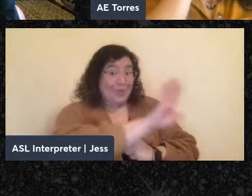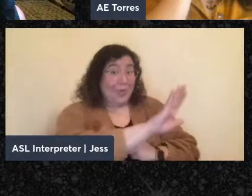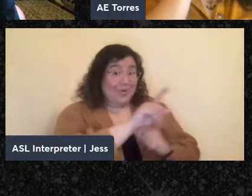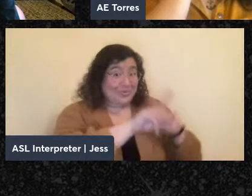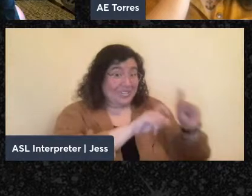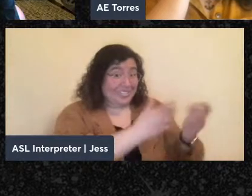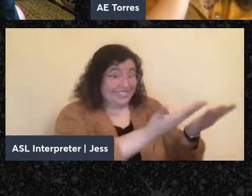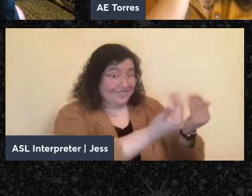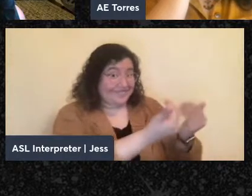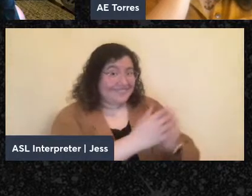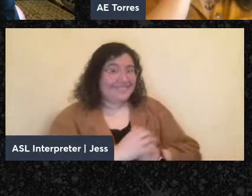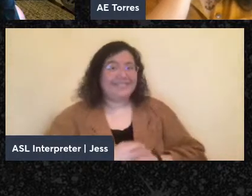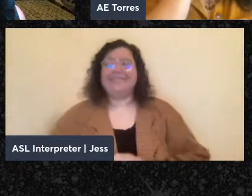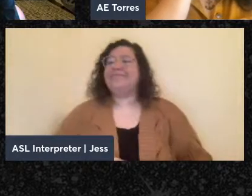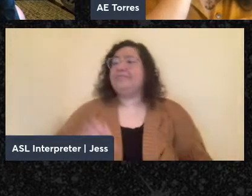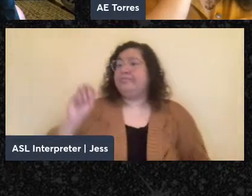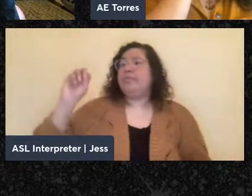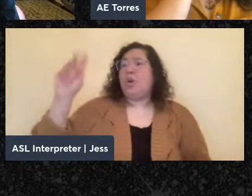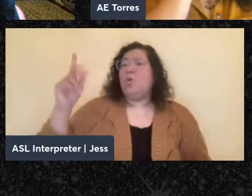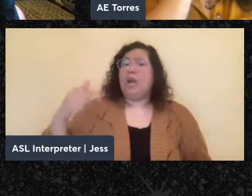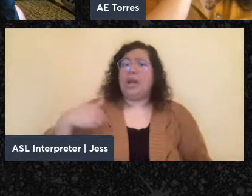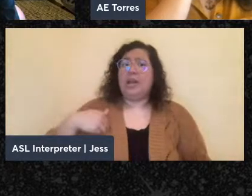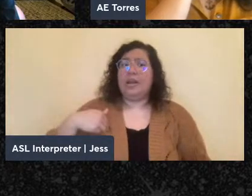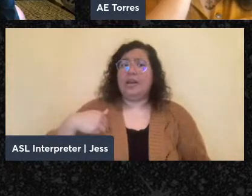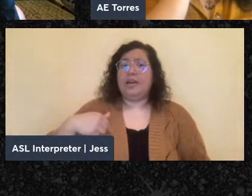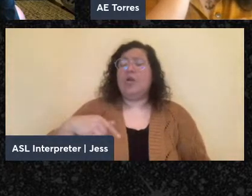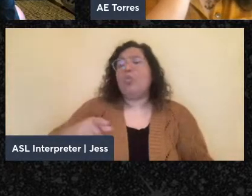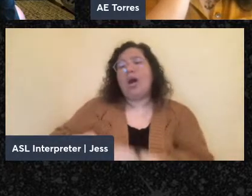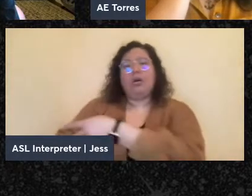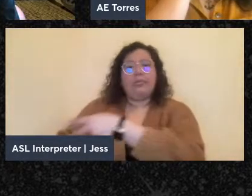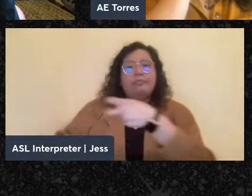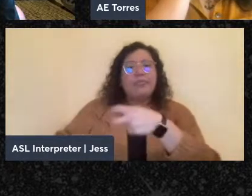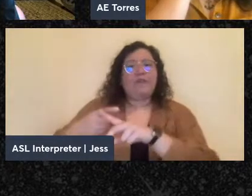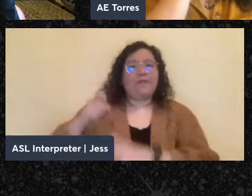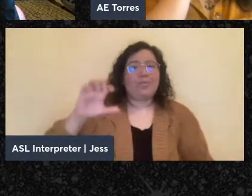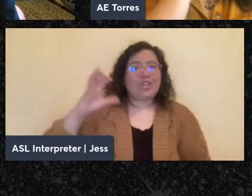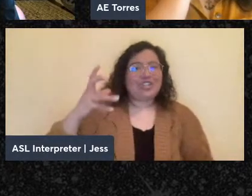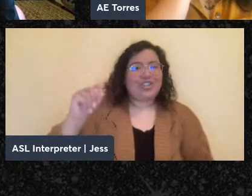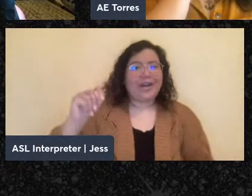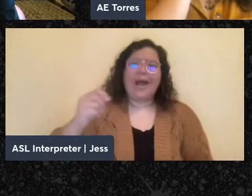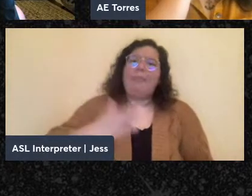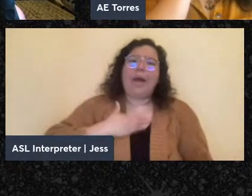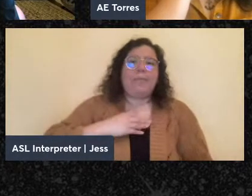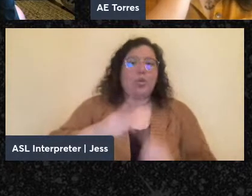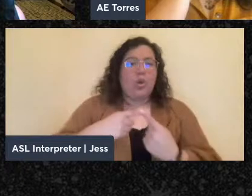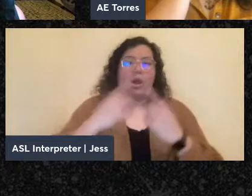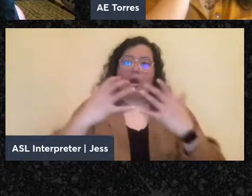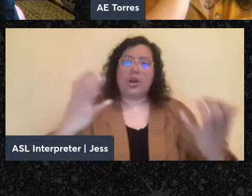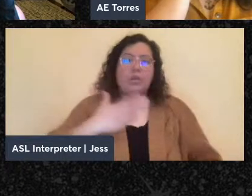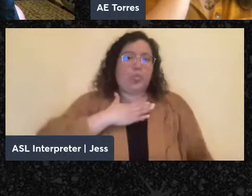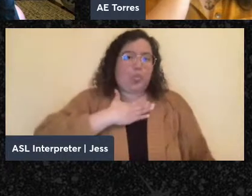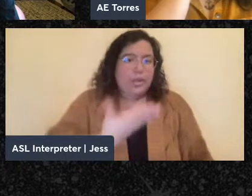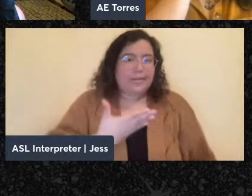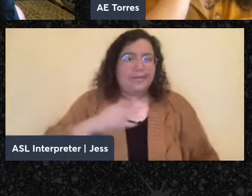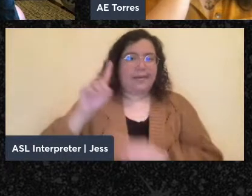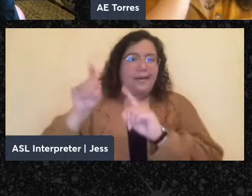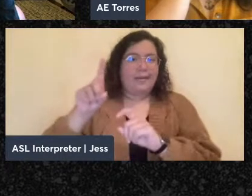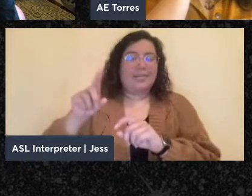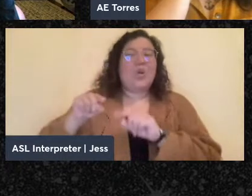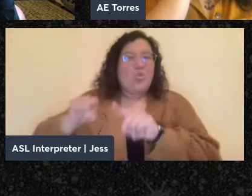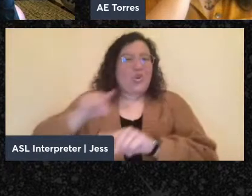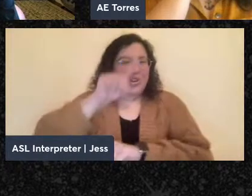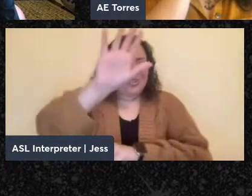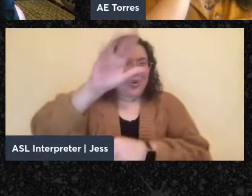Okay. Good. I'm actually going to ask the question in the chat, because I always appreciate people who are willing to ask questions. And this was while you were all talking. It's from